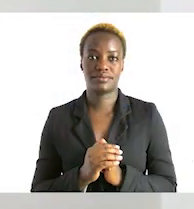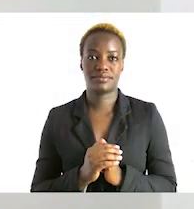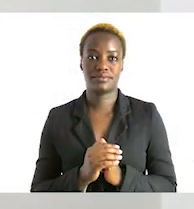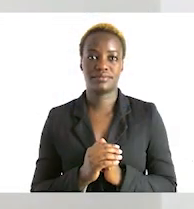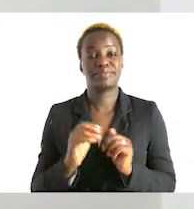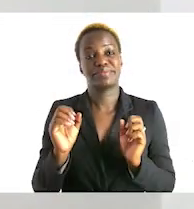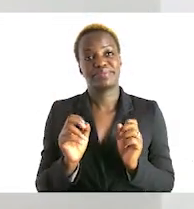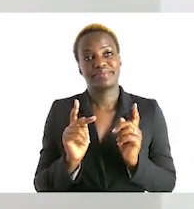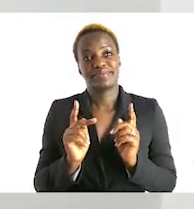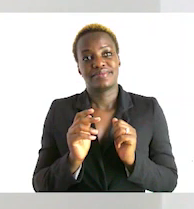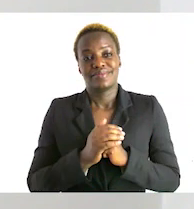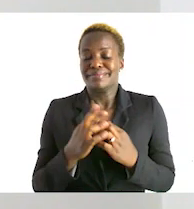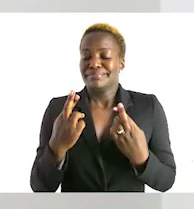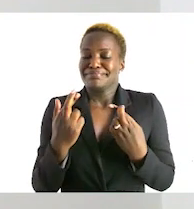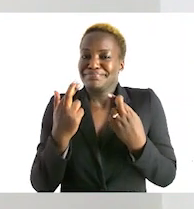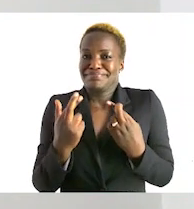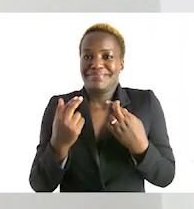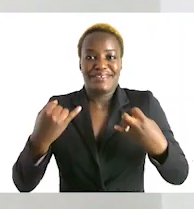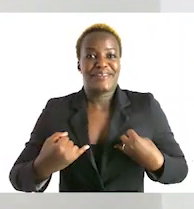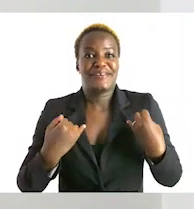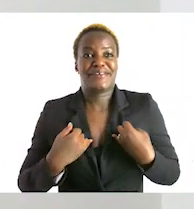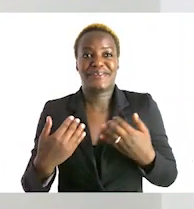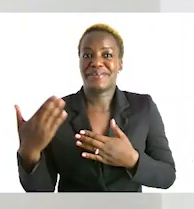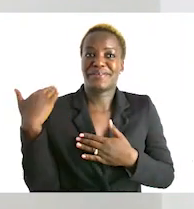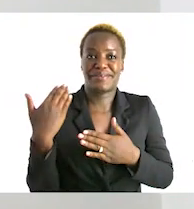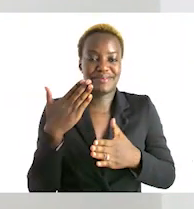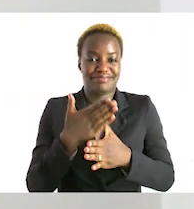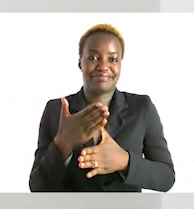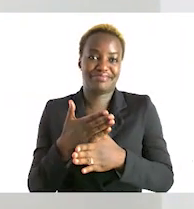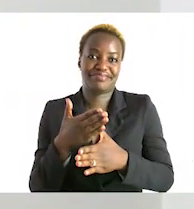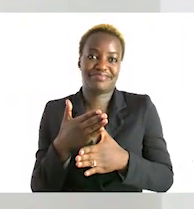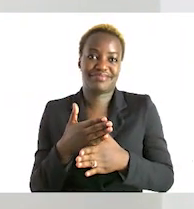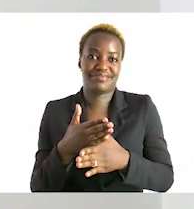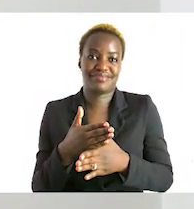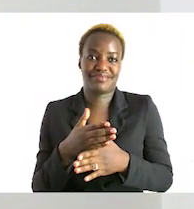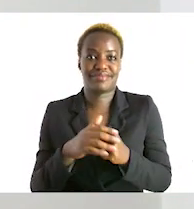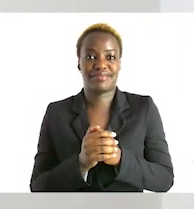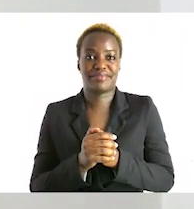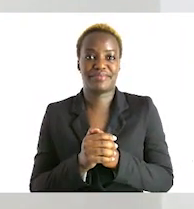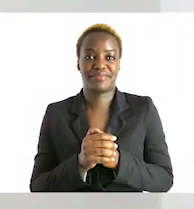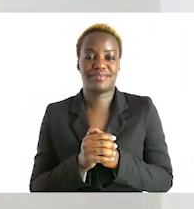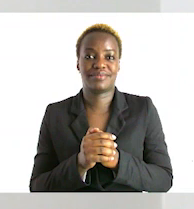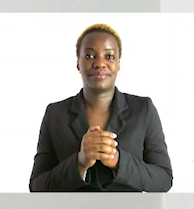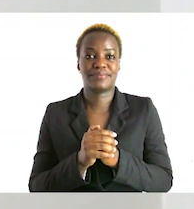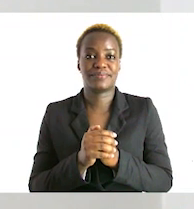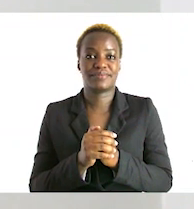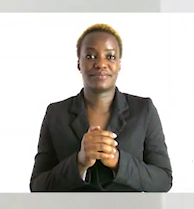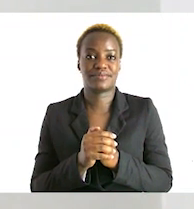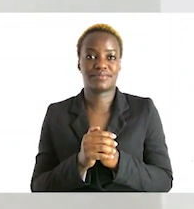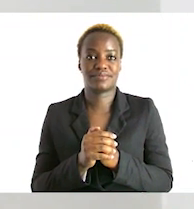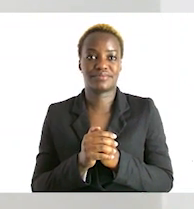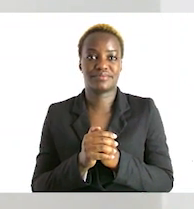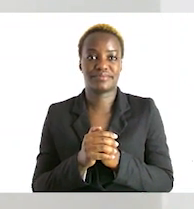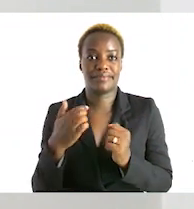okay i hope you have enjoyed our previous lesson in data handling all right now i would like